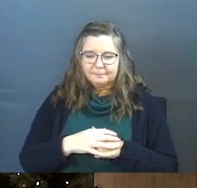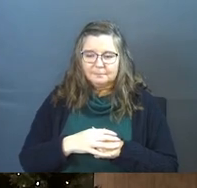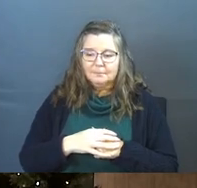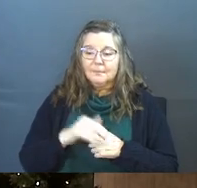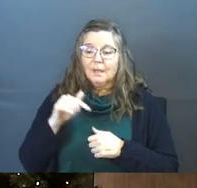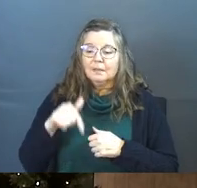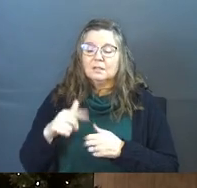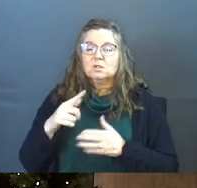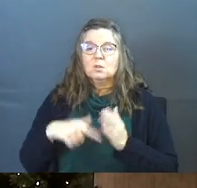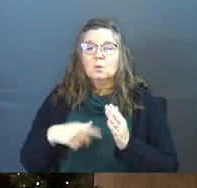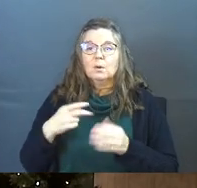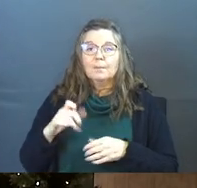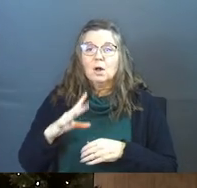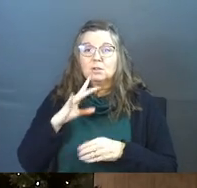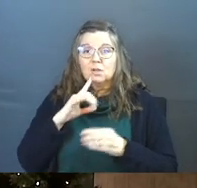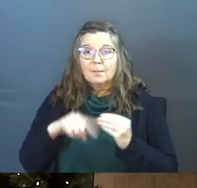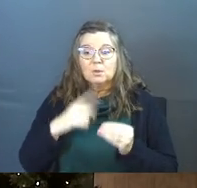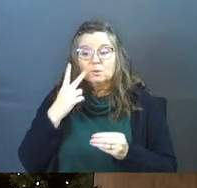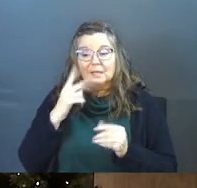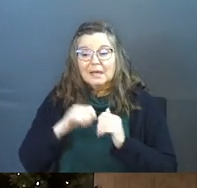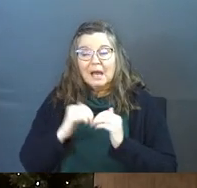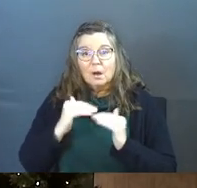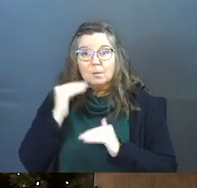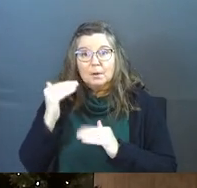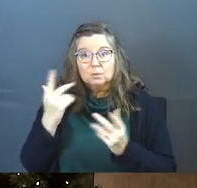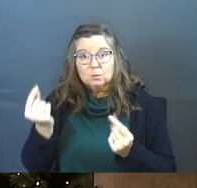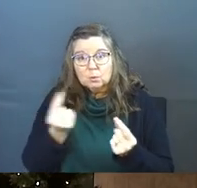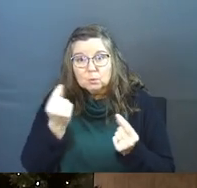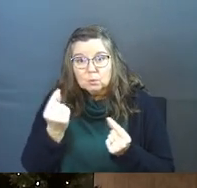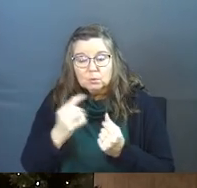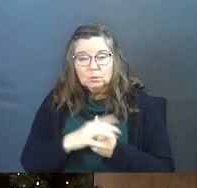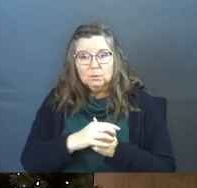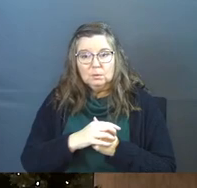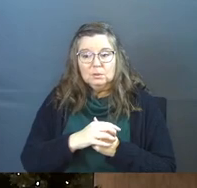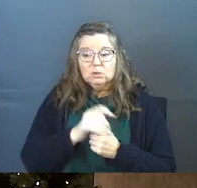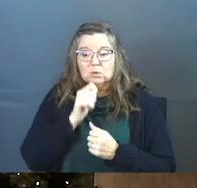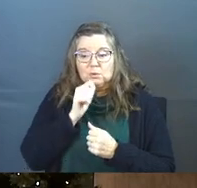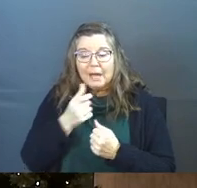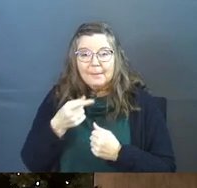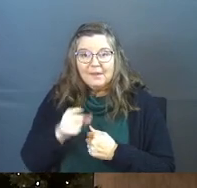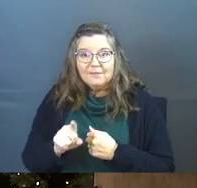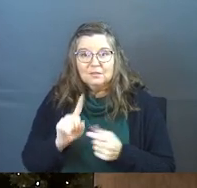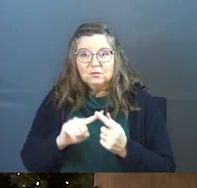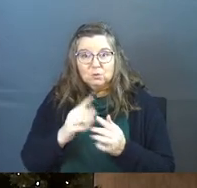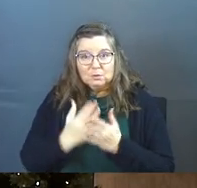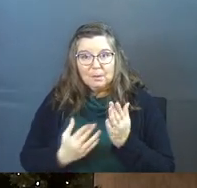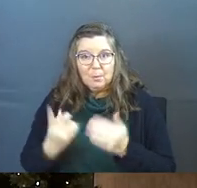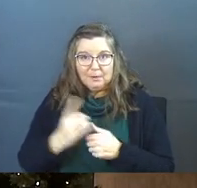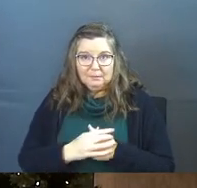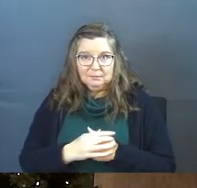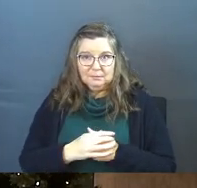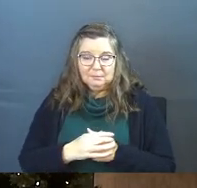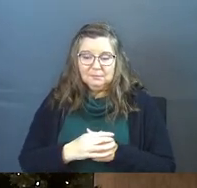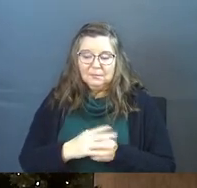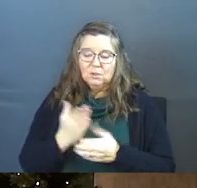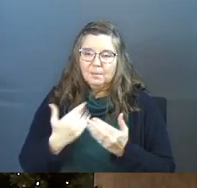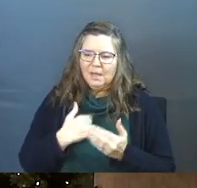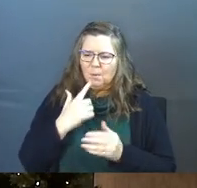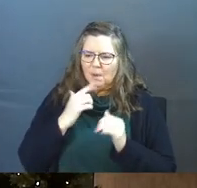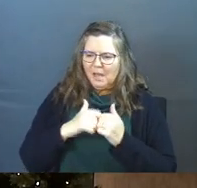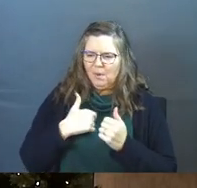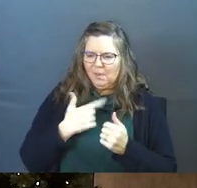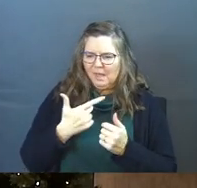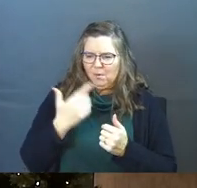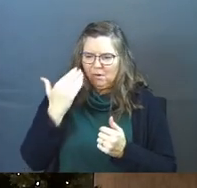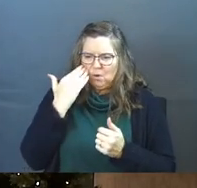But this is what Paul's talking about. You see how far he'll go? To not be offensive to somebody. Then you might say, well,